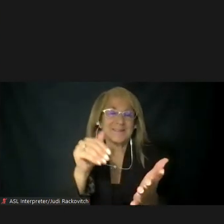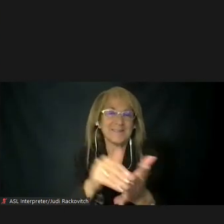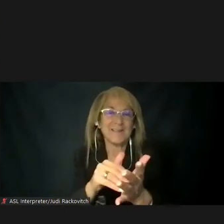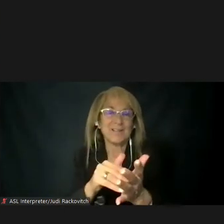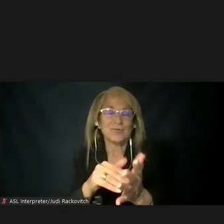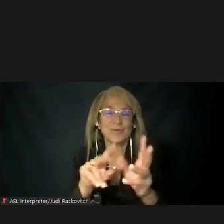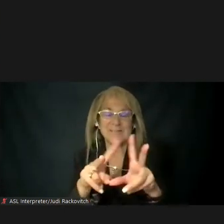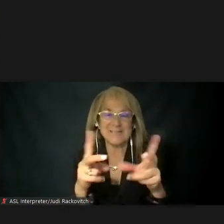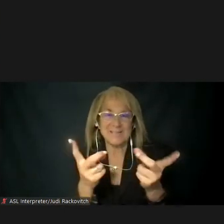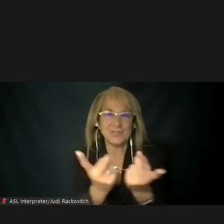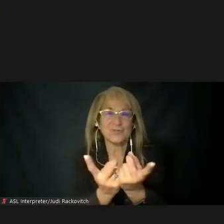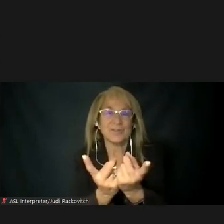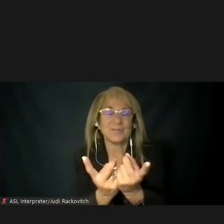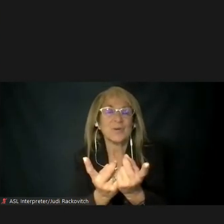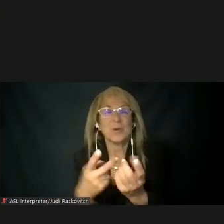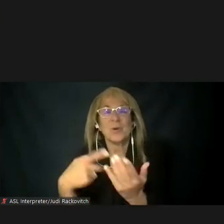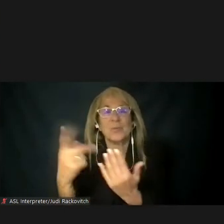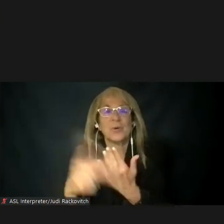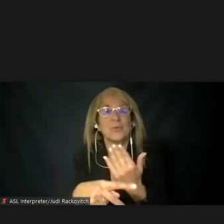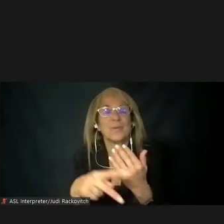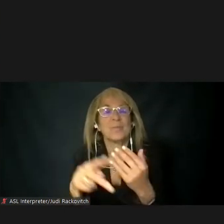The webinar will begin shortly.